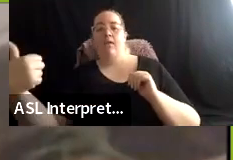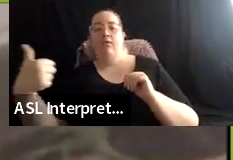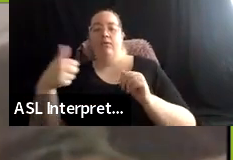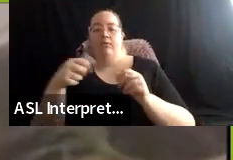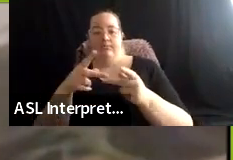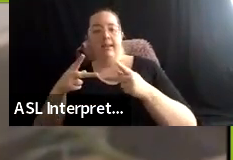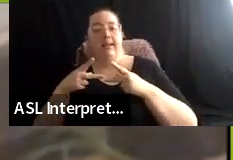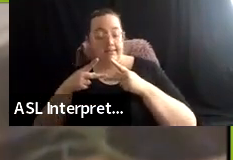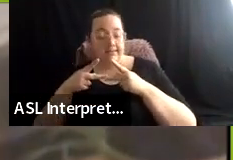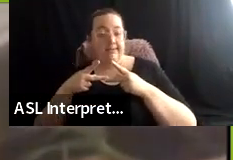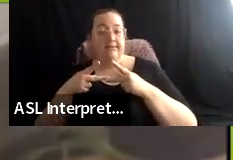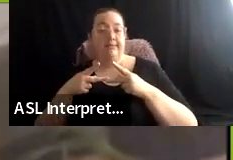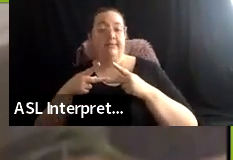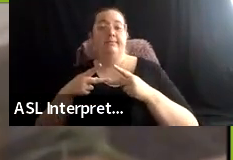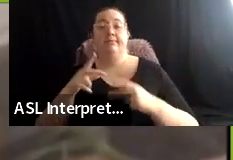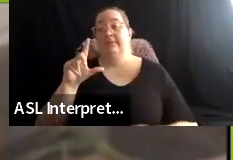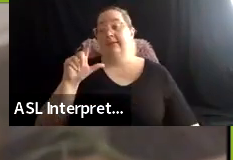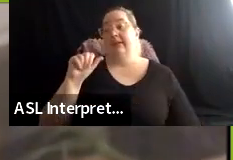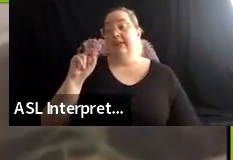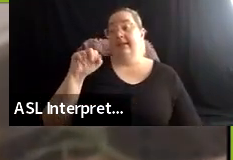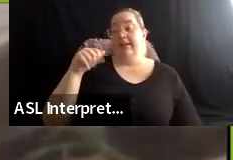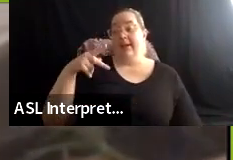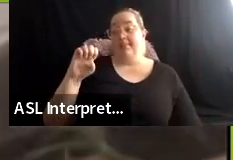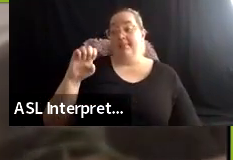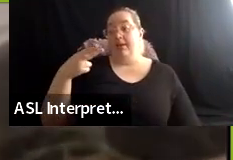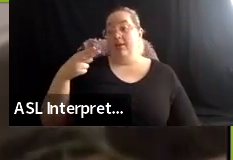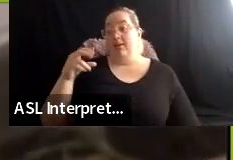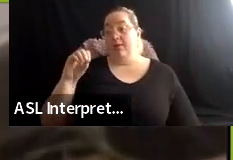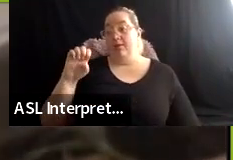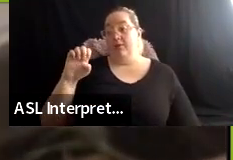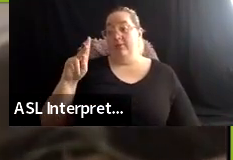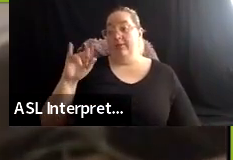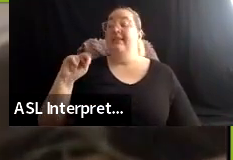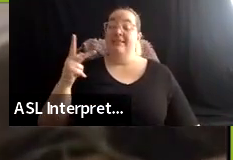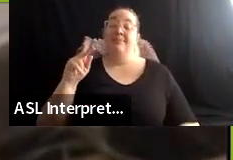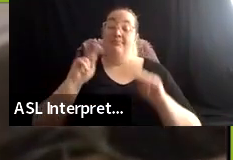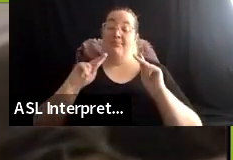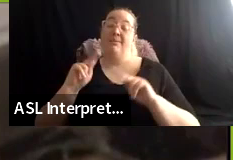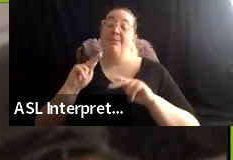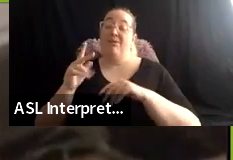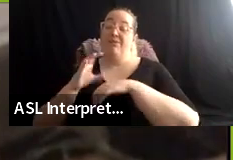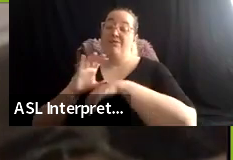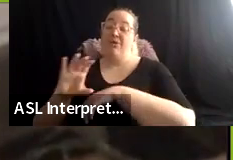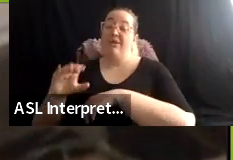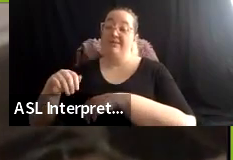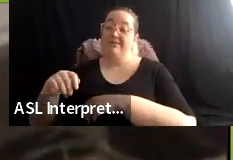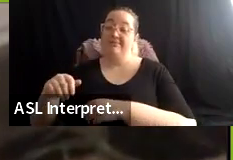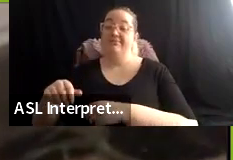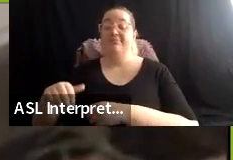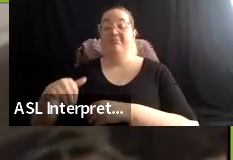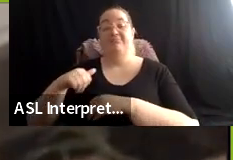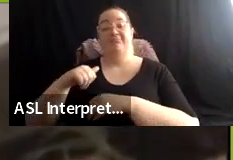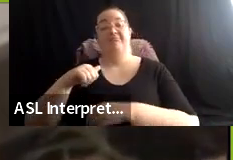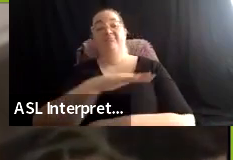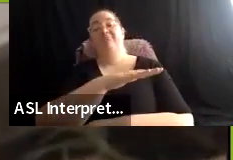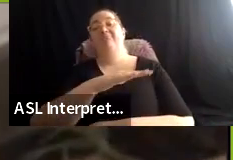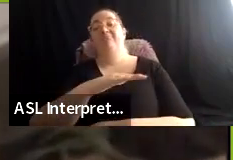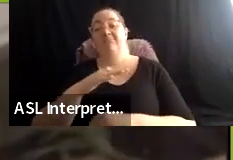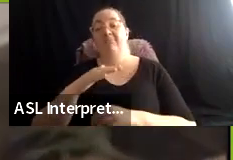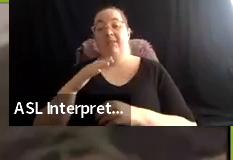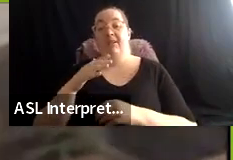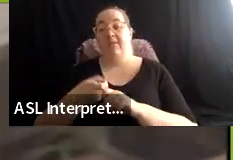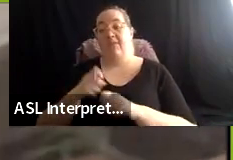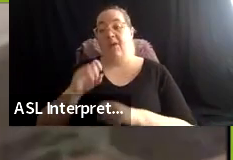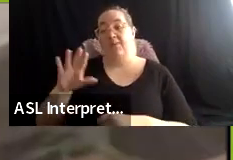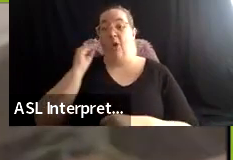and here in Lenape Hill King, Lenape people have been forcibly removed, uh, from their homeland, and so, uh, so with the branch of